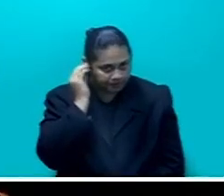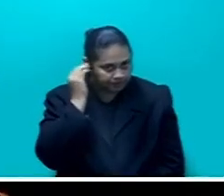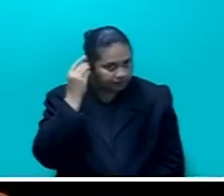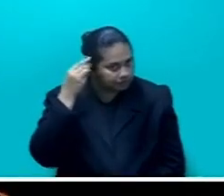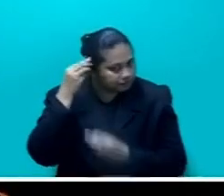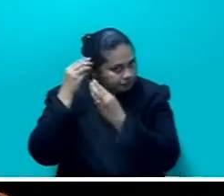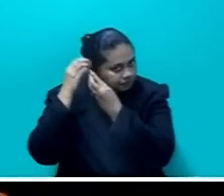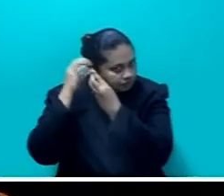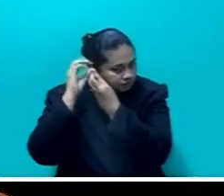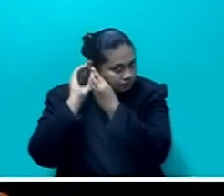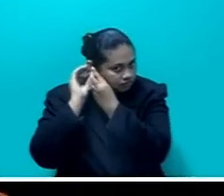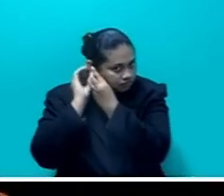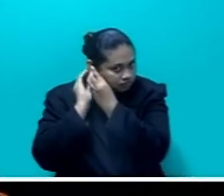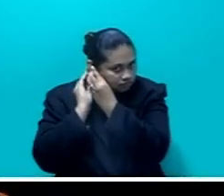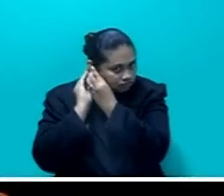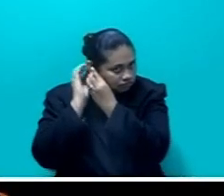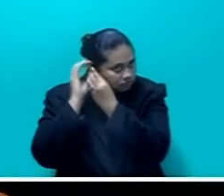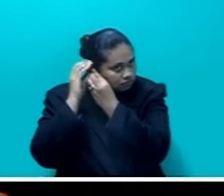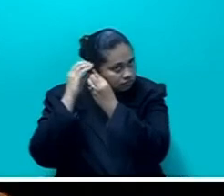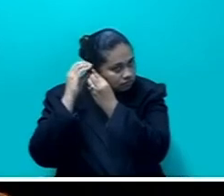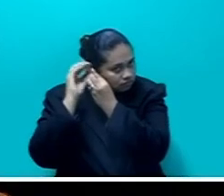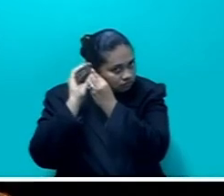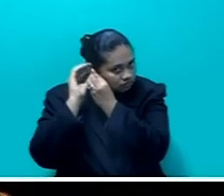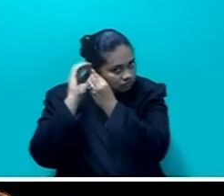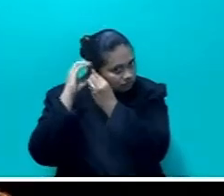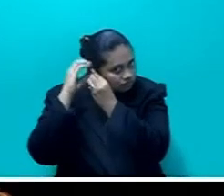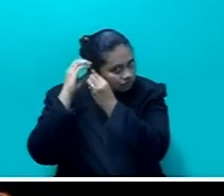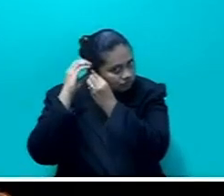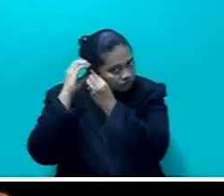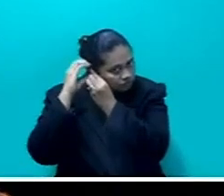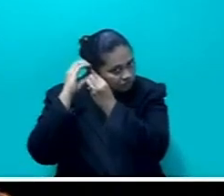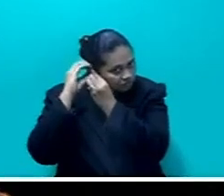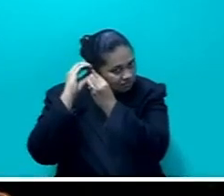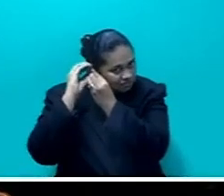I now give the floor to Honorable Maraj.